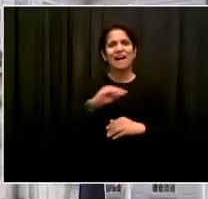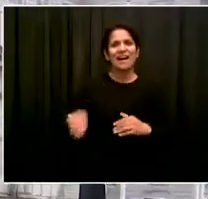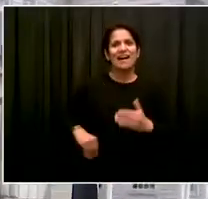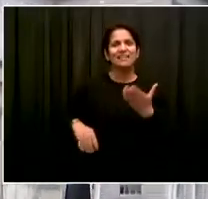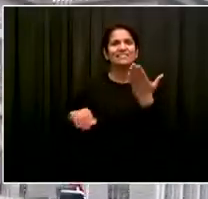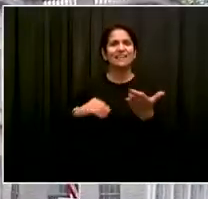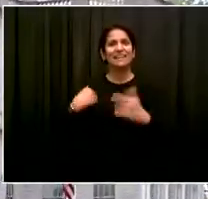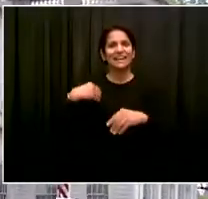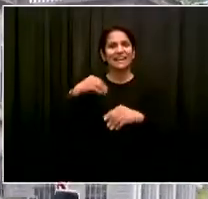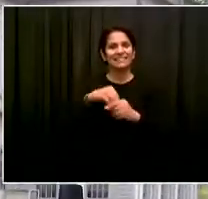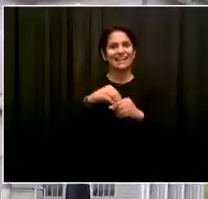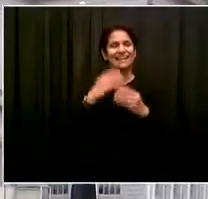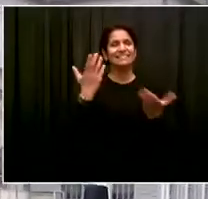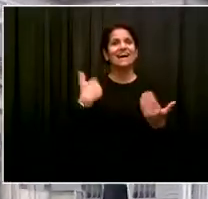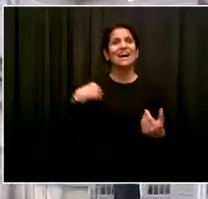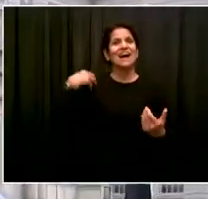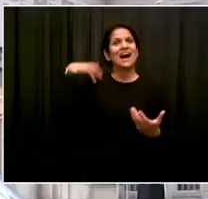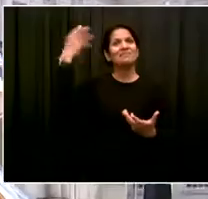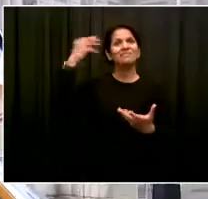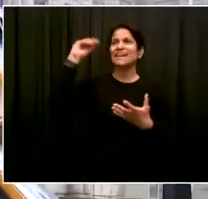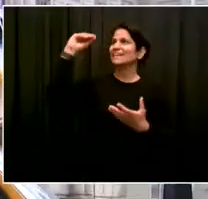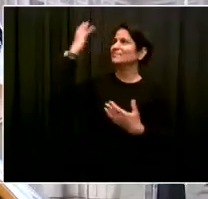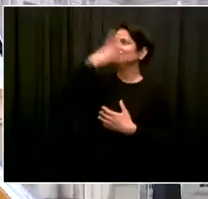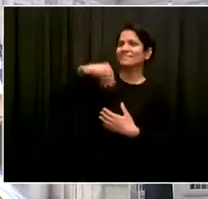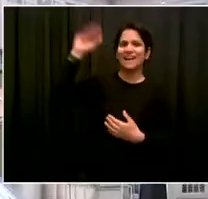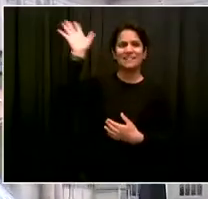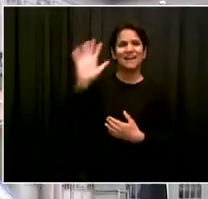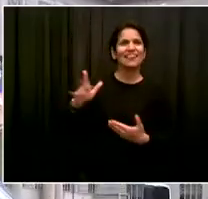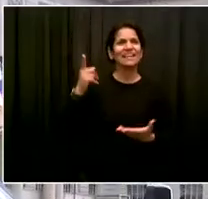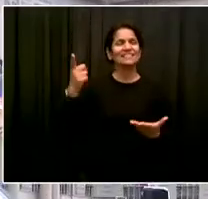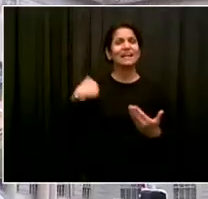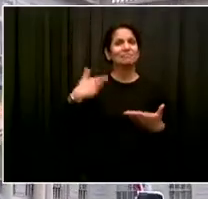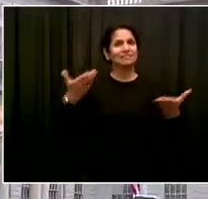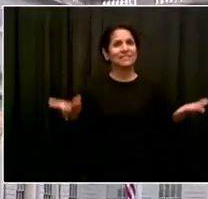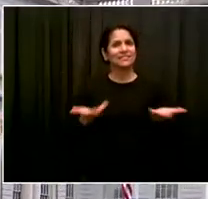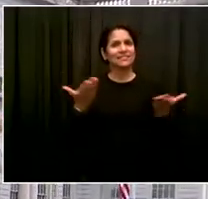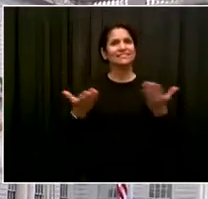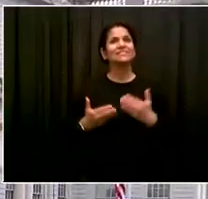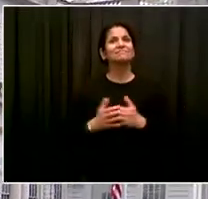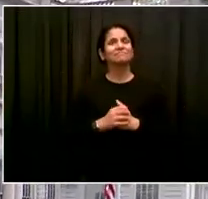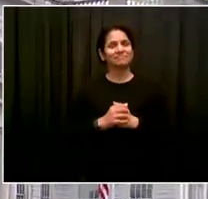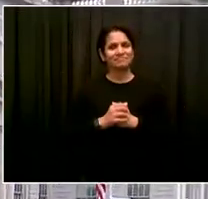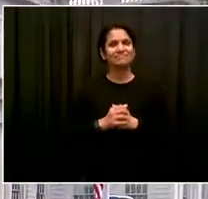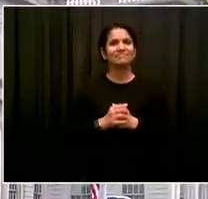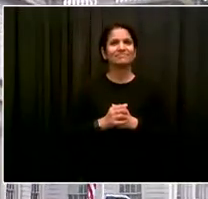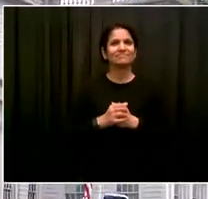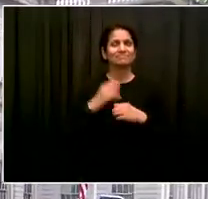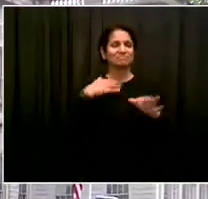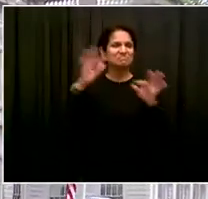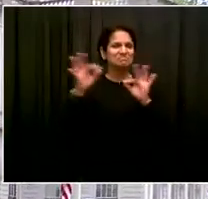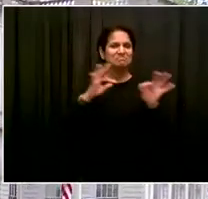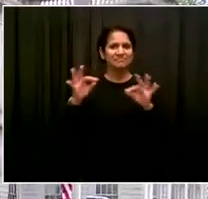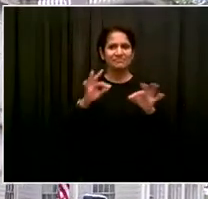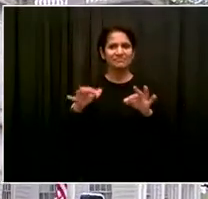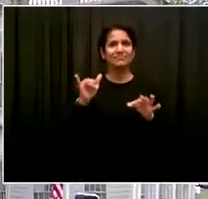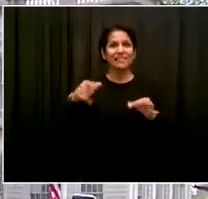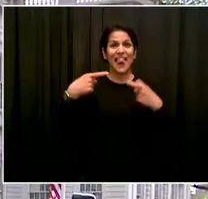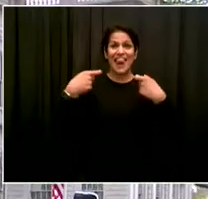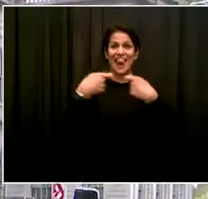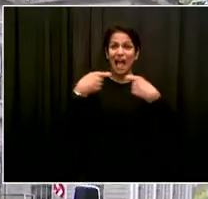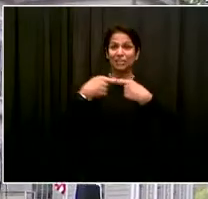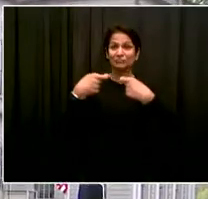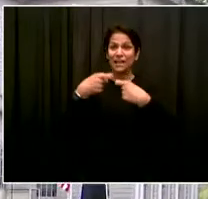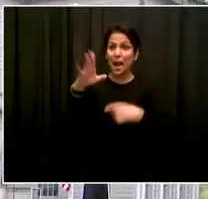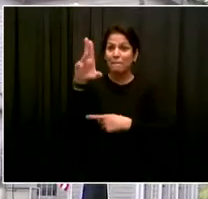and I, Ben. Today we're so excited to introduce to the world our first electric bus. This is such an